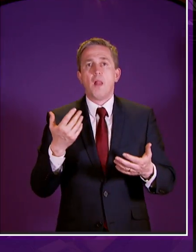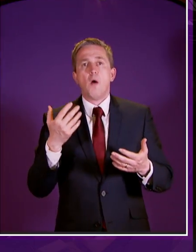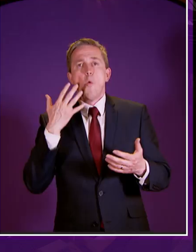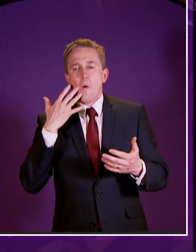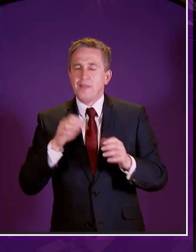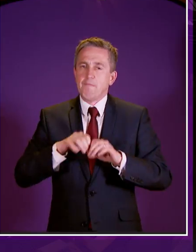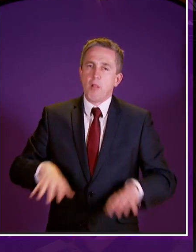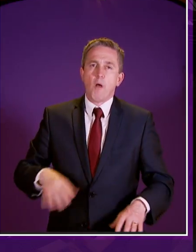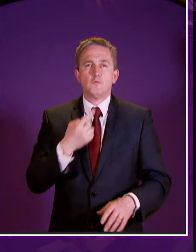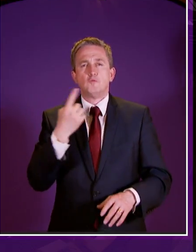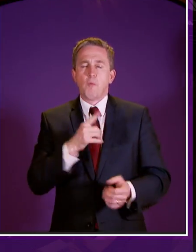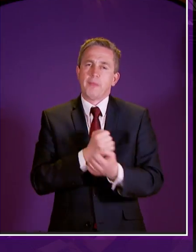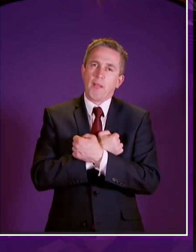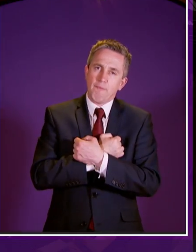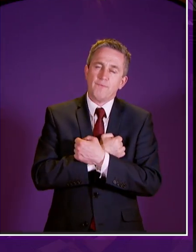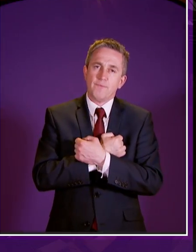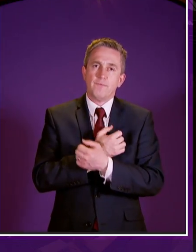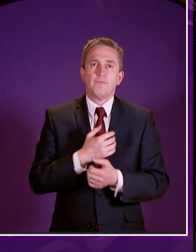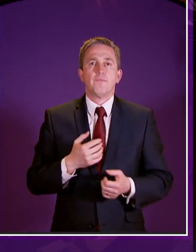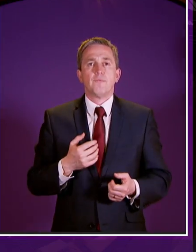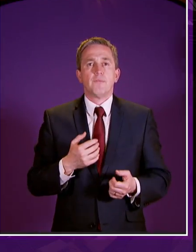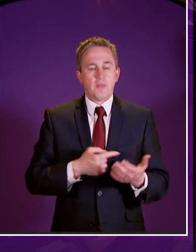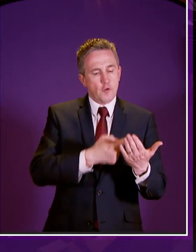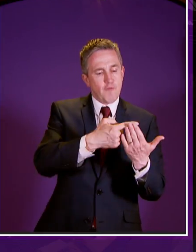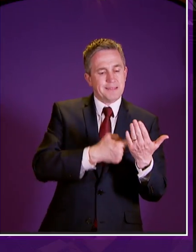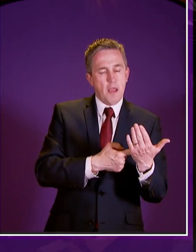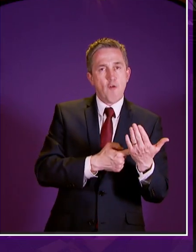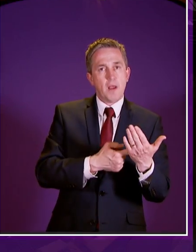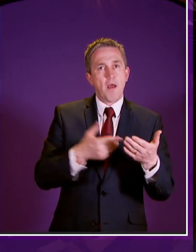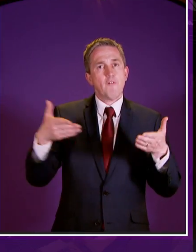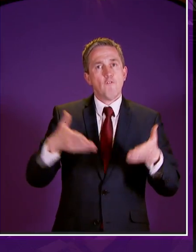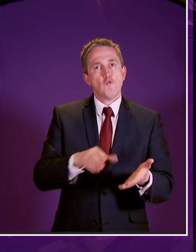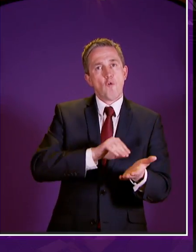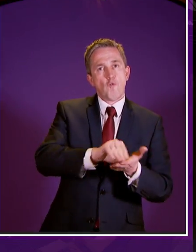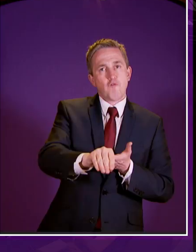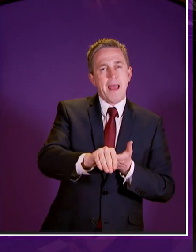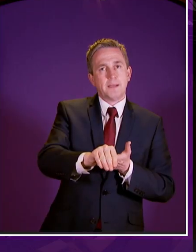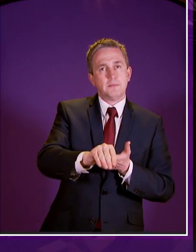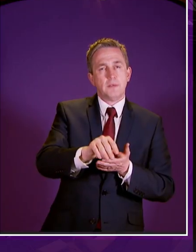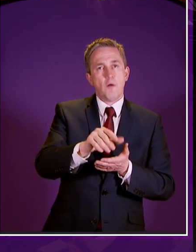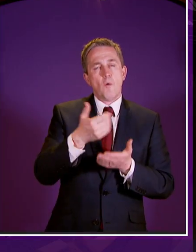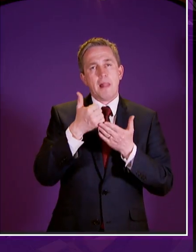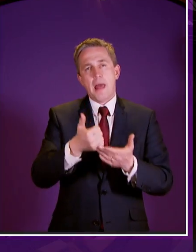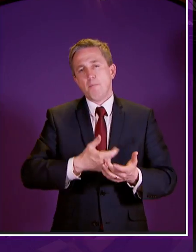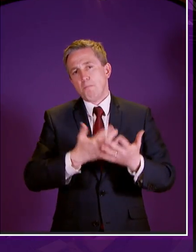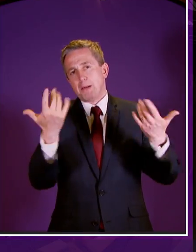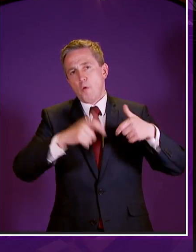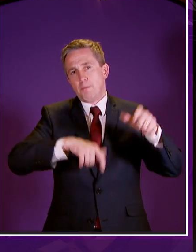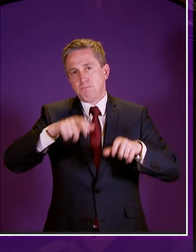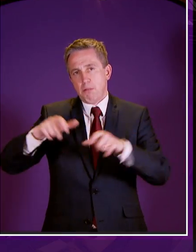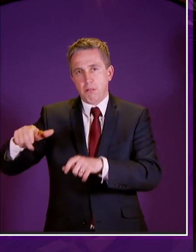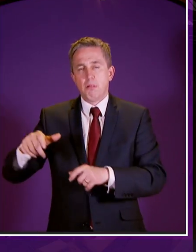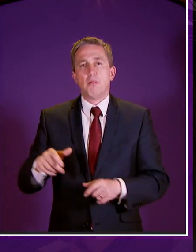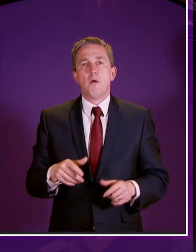distress on the death of a loved one we have widened the eligibility so more people who need this support can get it we will speed